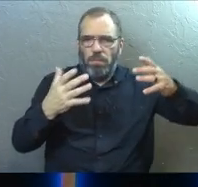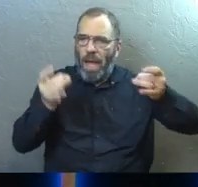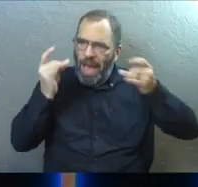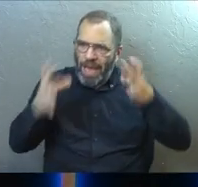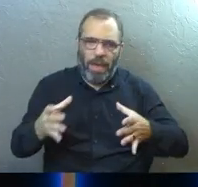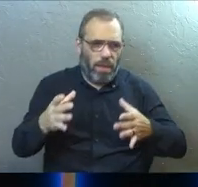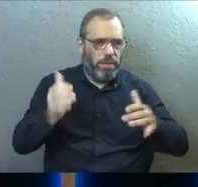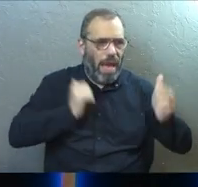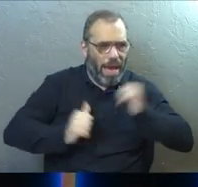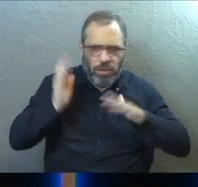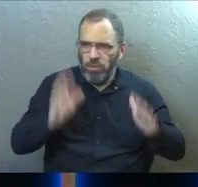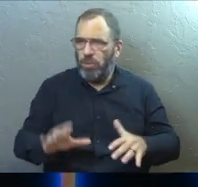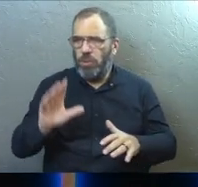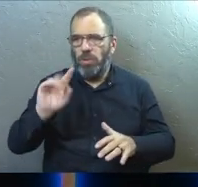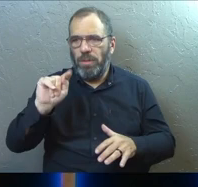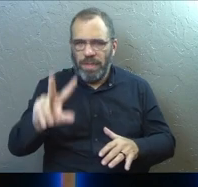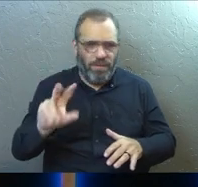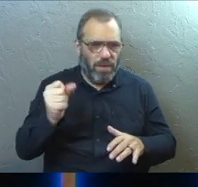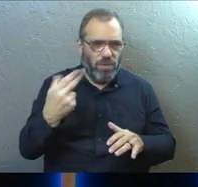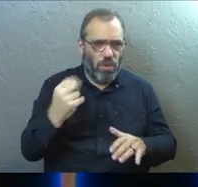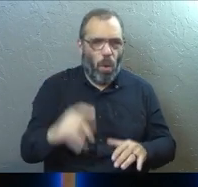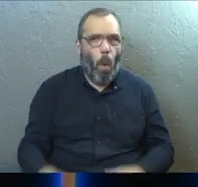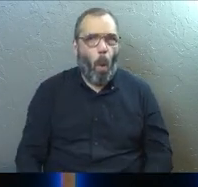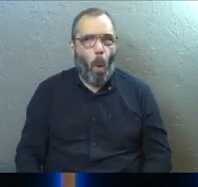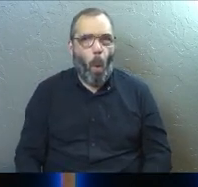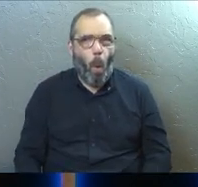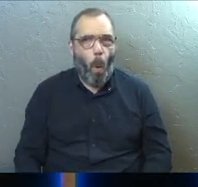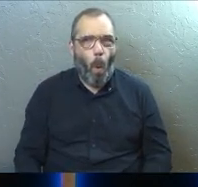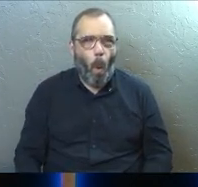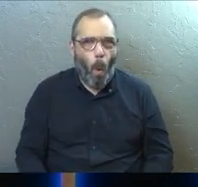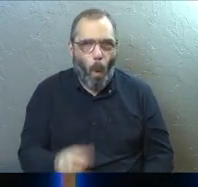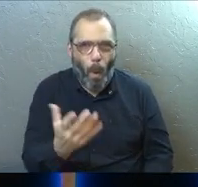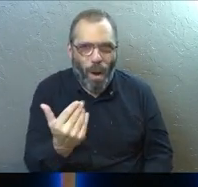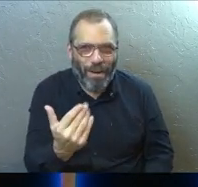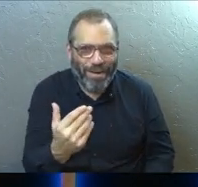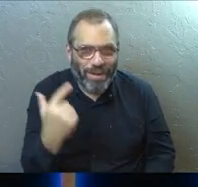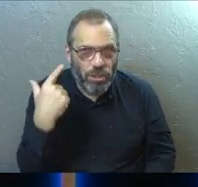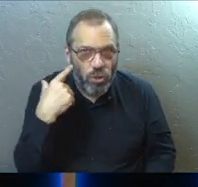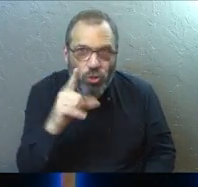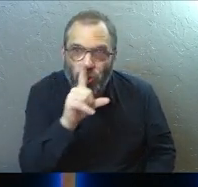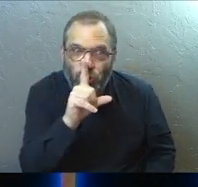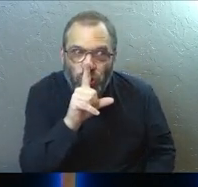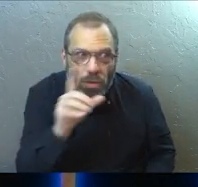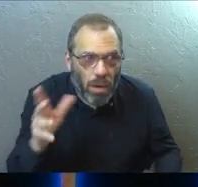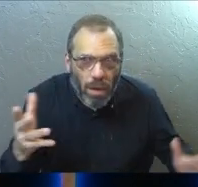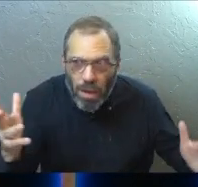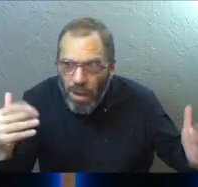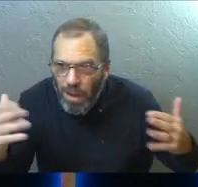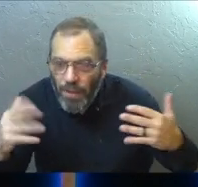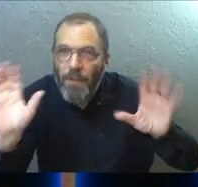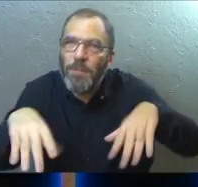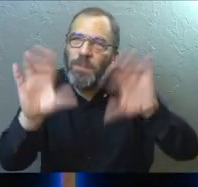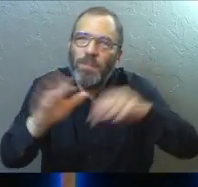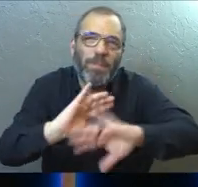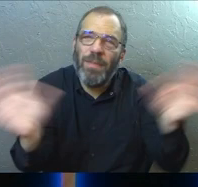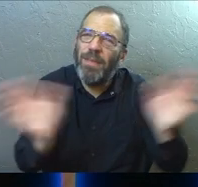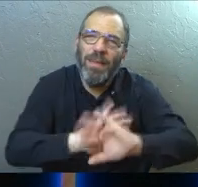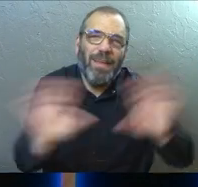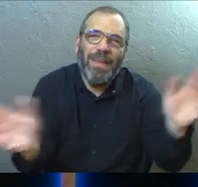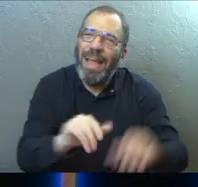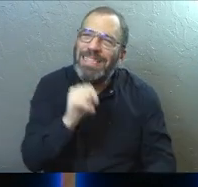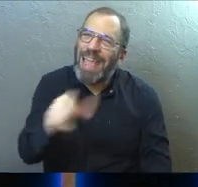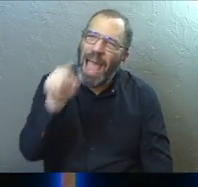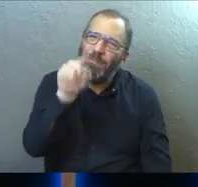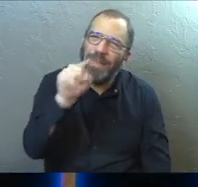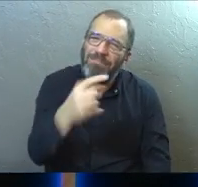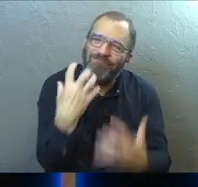hate on TV? Oh, I got quiet now. Right? Again, it's not about you